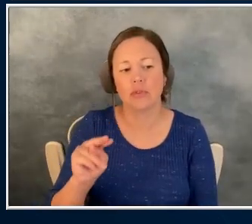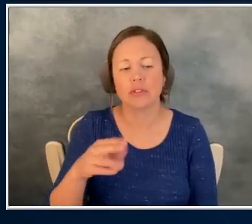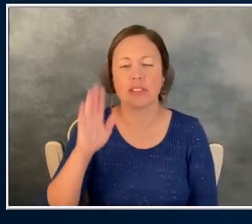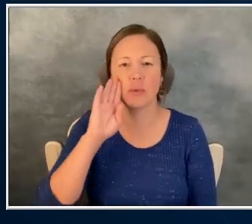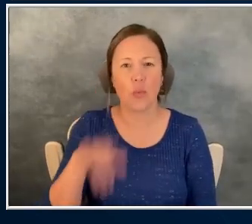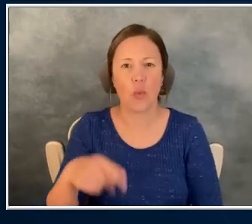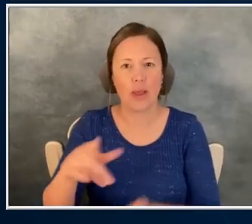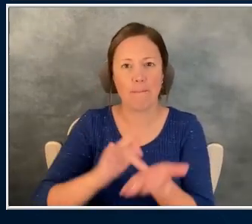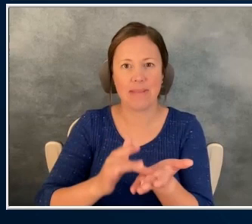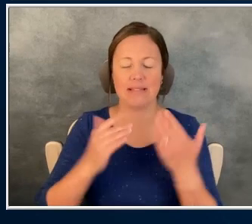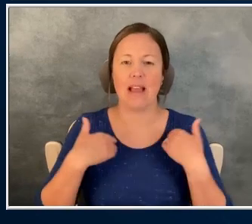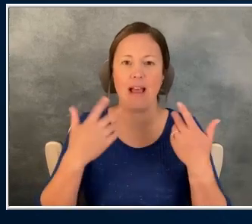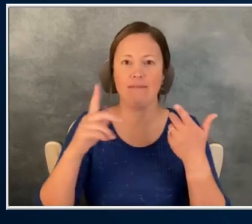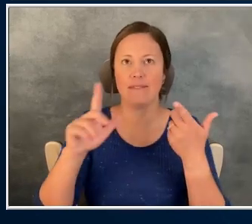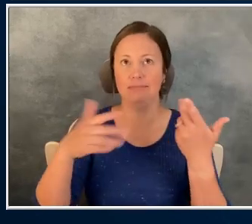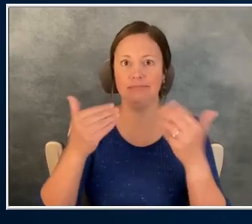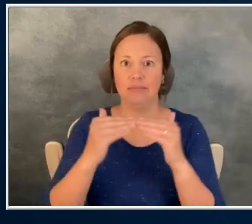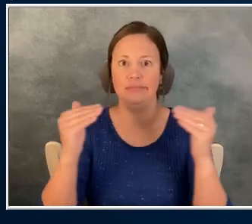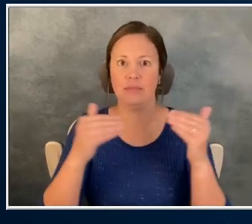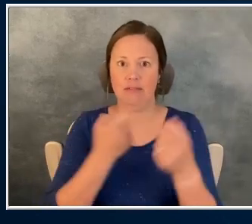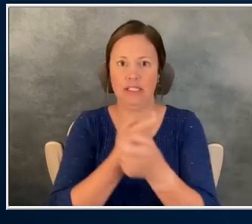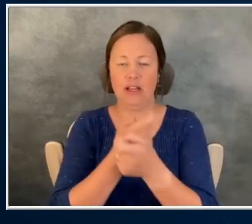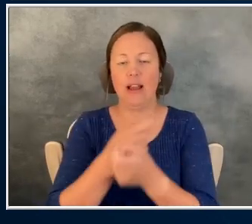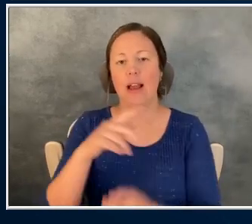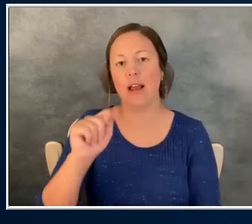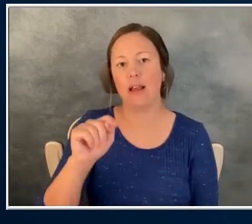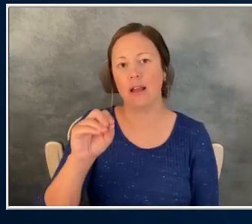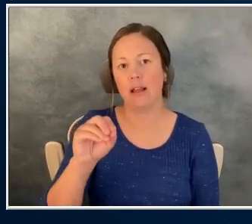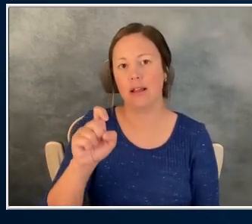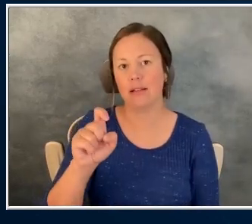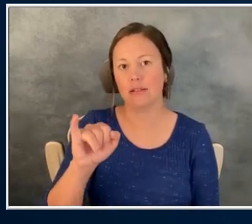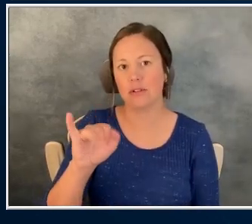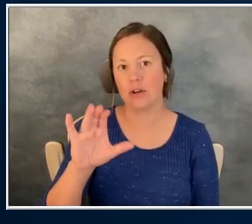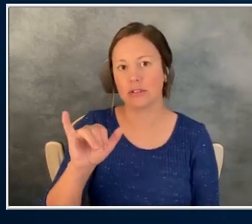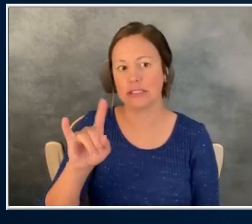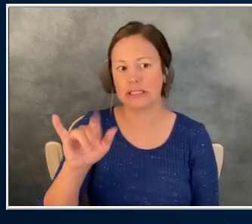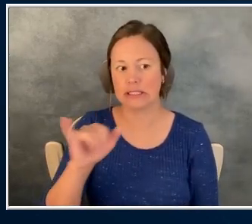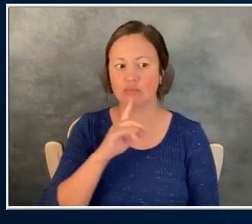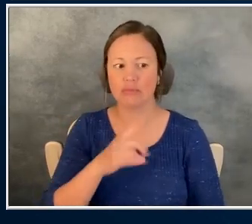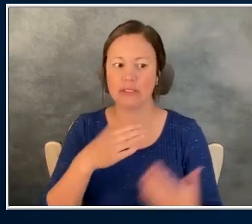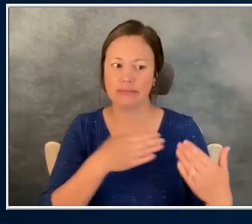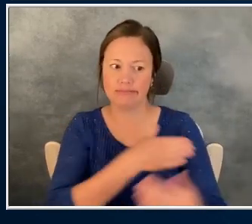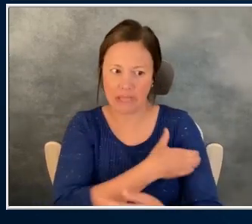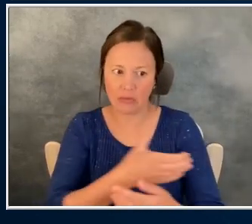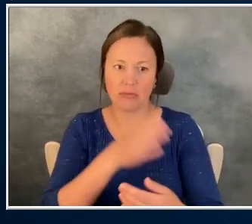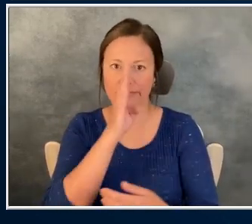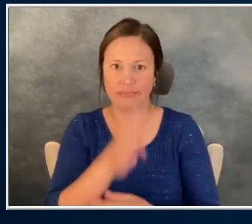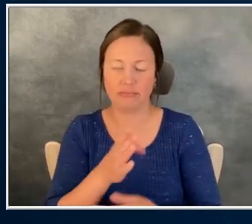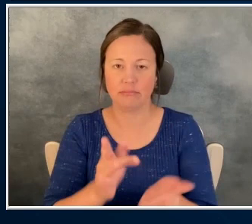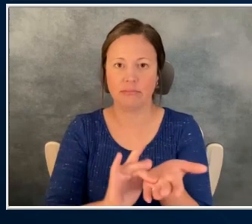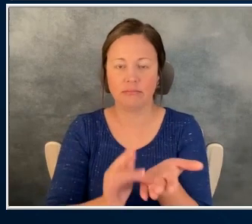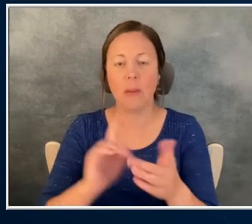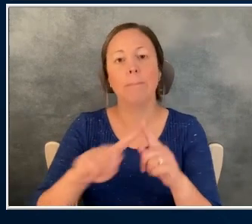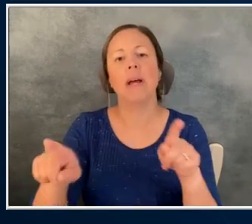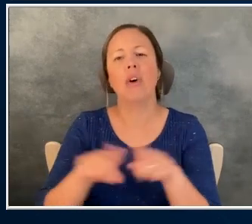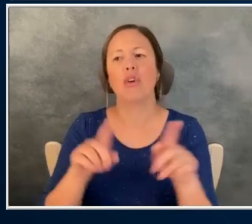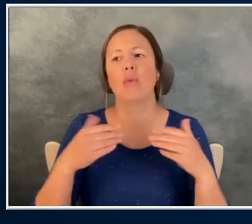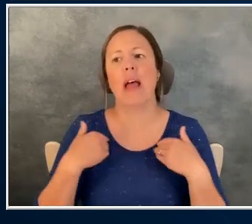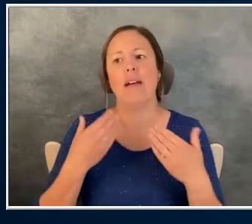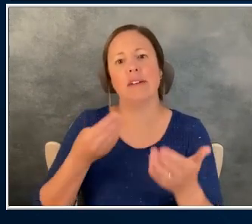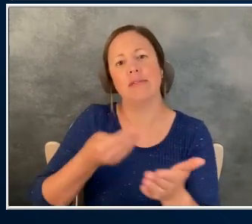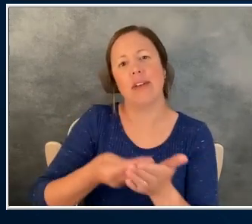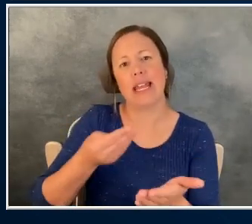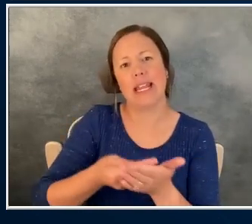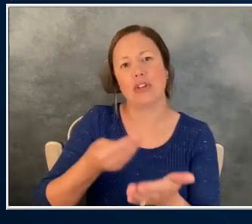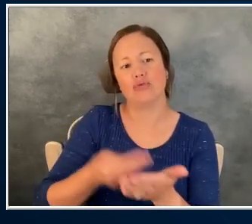level of toxicity. Most of these kinds of powerful drugs do, but you also have a financial, a phrase to do with